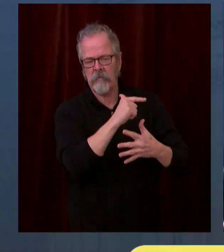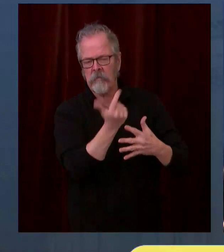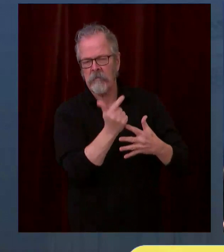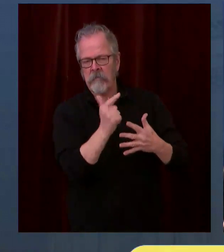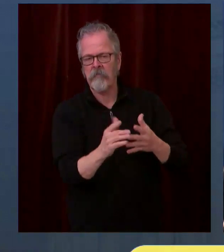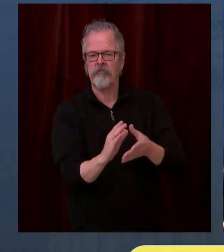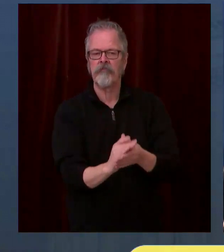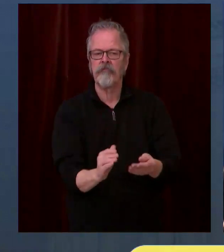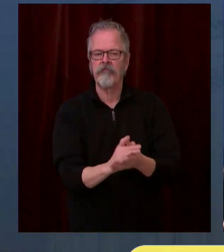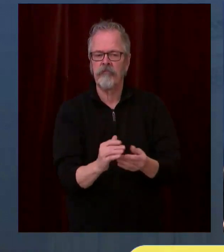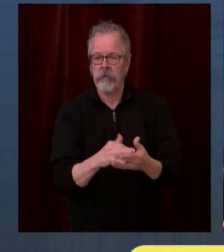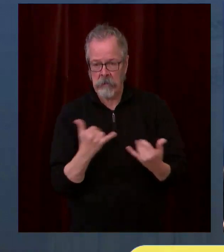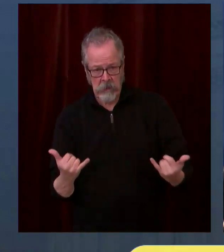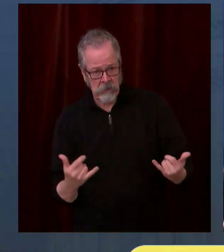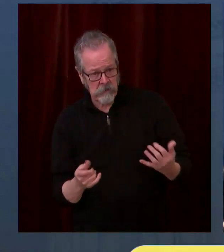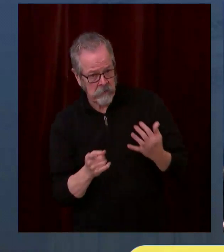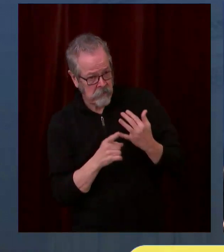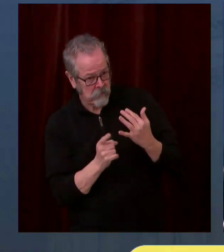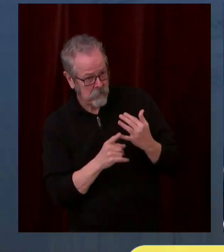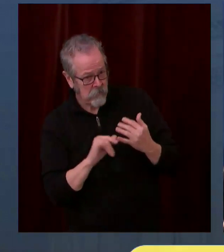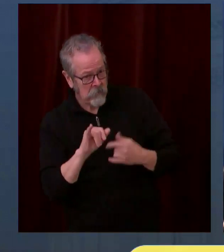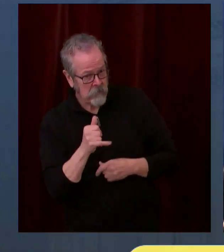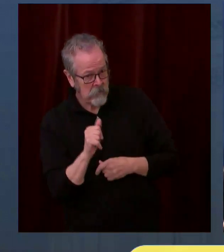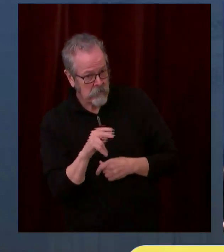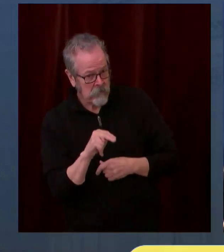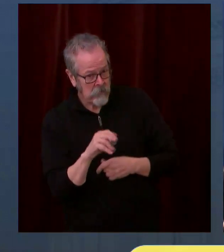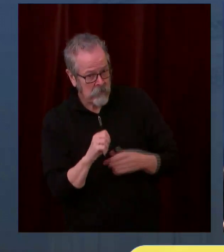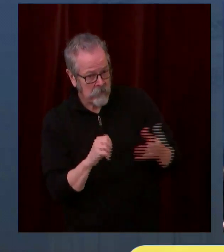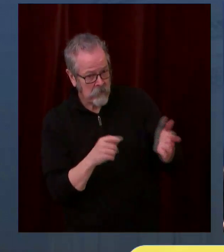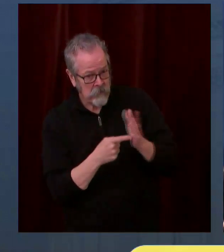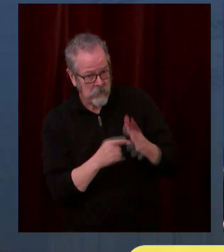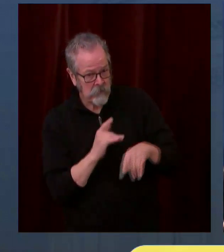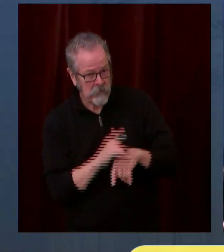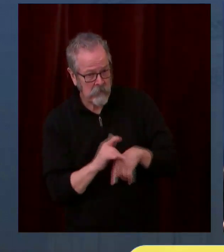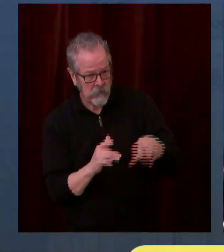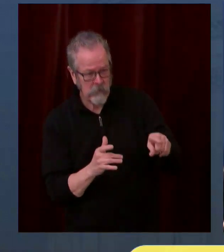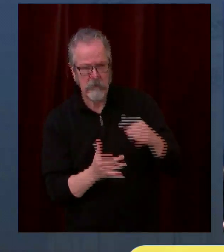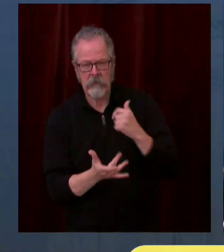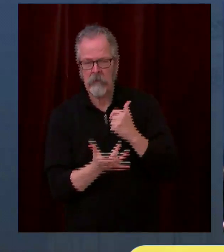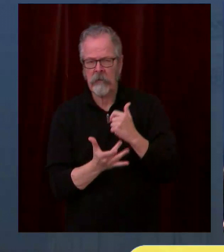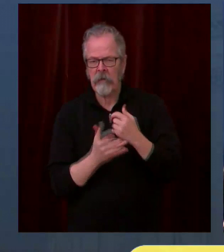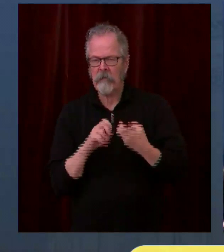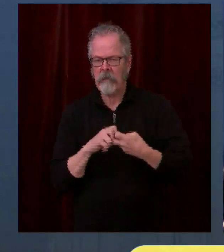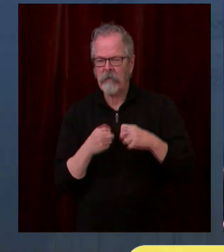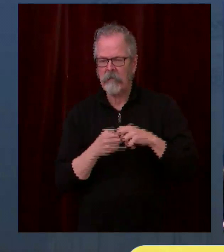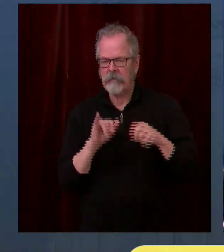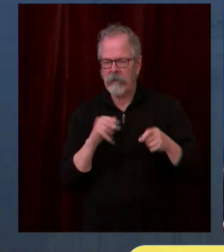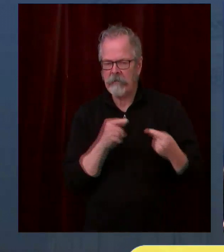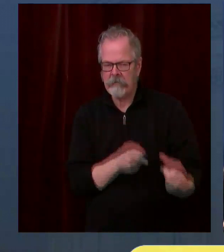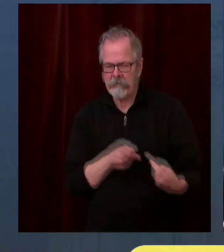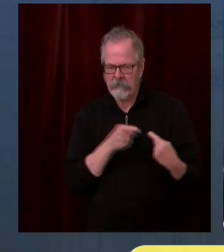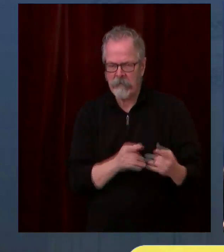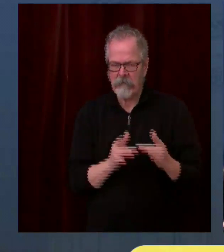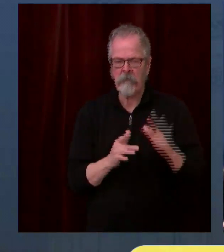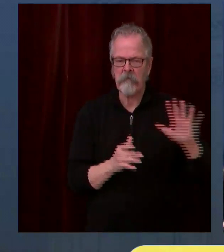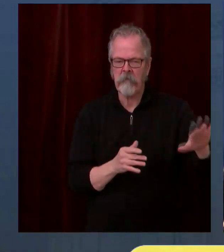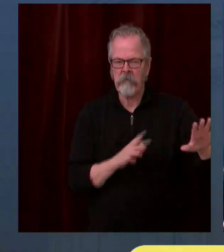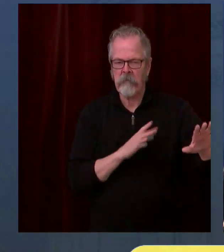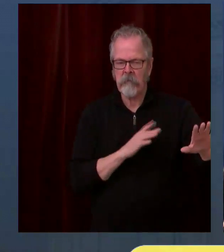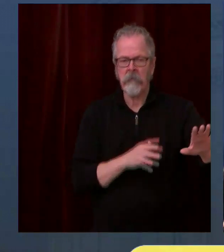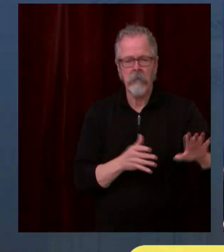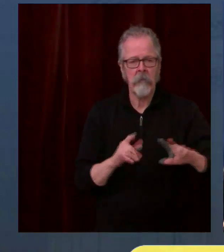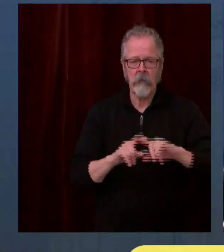Jane's having some technical difficulties. We want to thank her leadership. She's been announced to be part of the Biden Administration